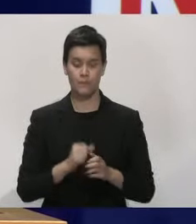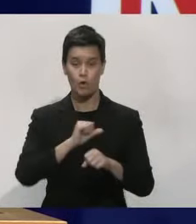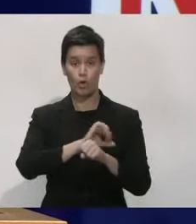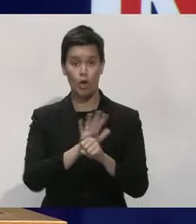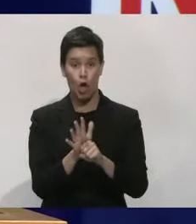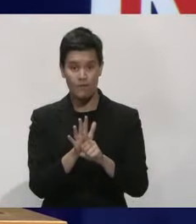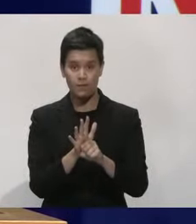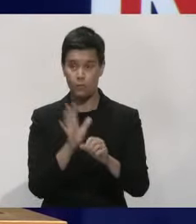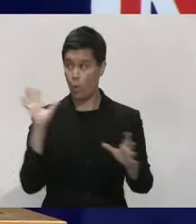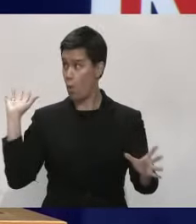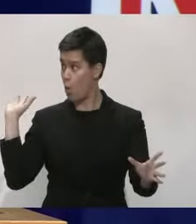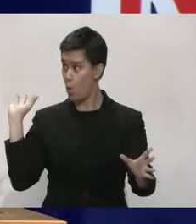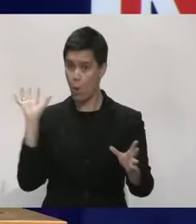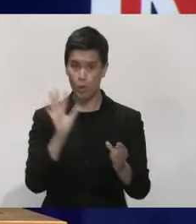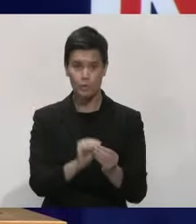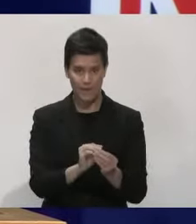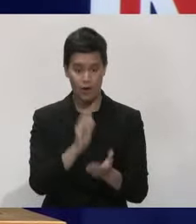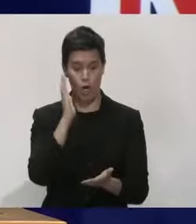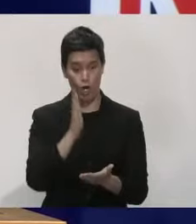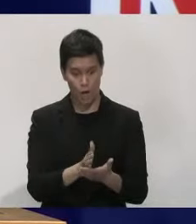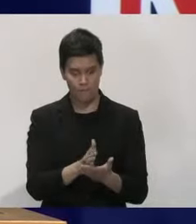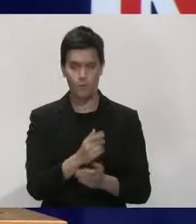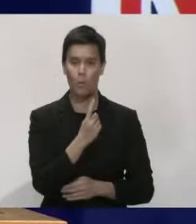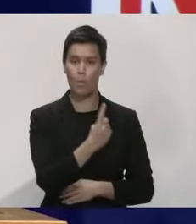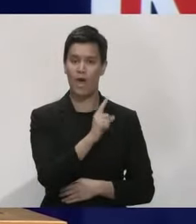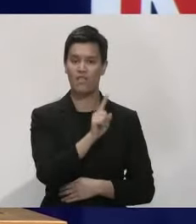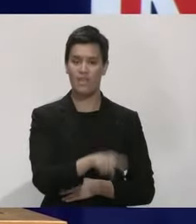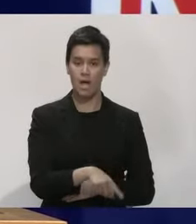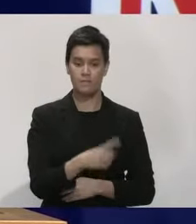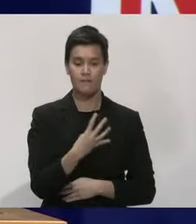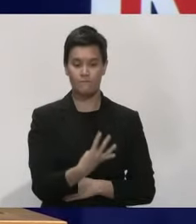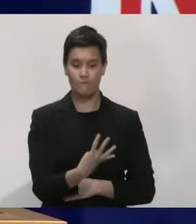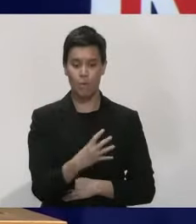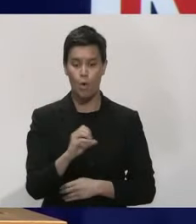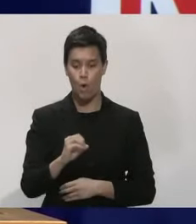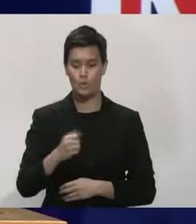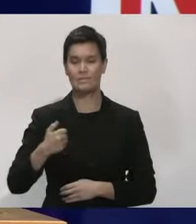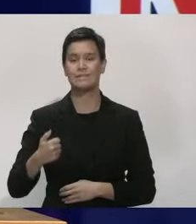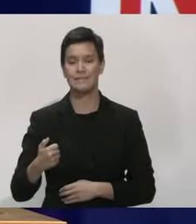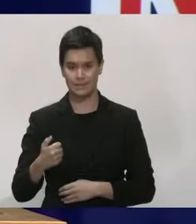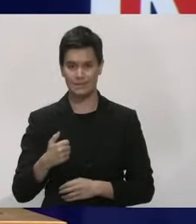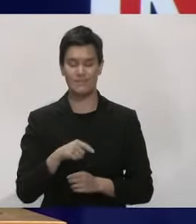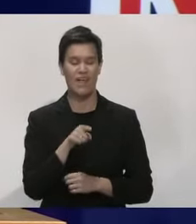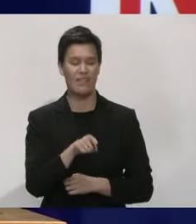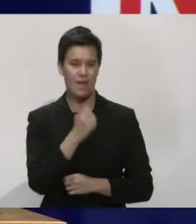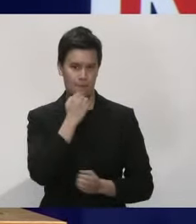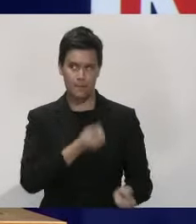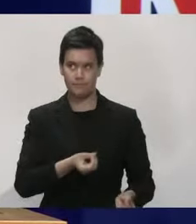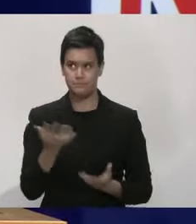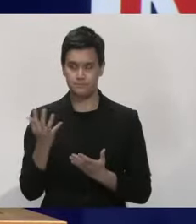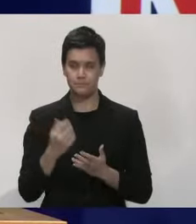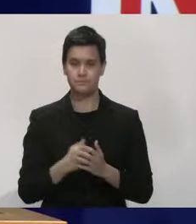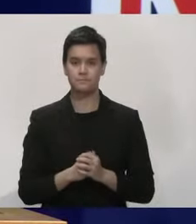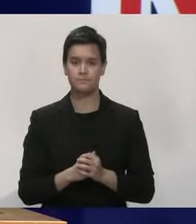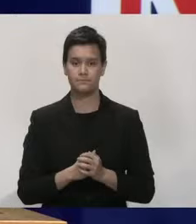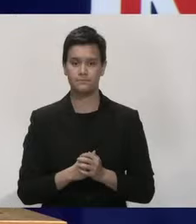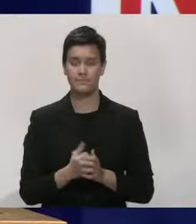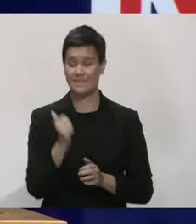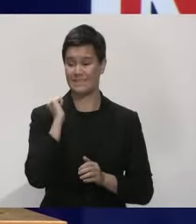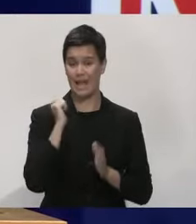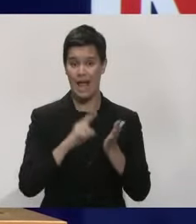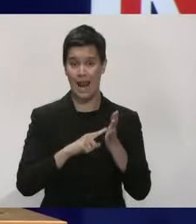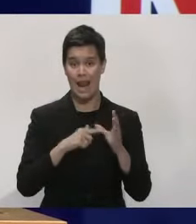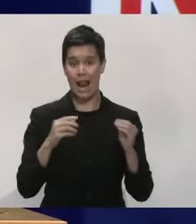COVID-19 cases that we have confirmed is now 1,406 and as far as laboratory tests, yesterday